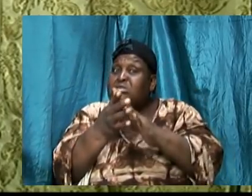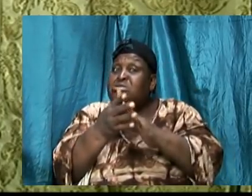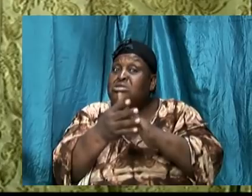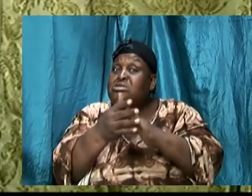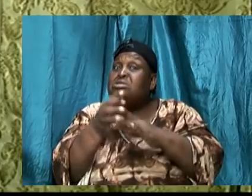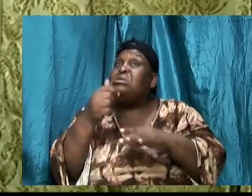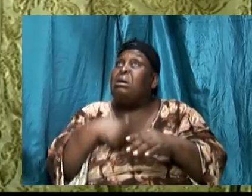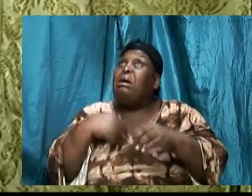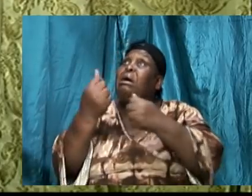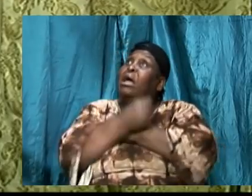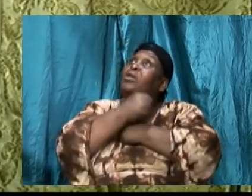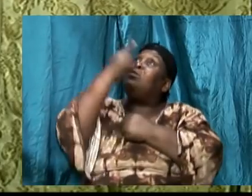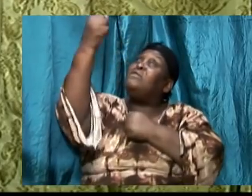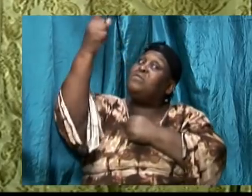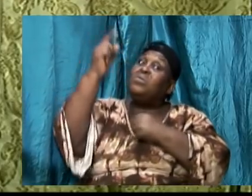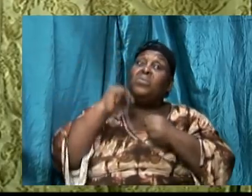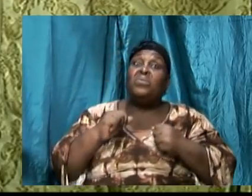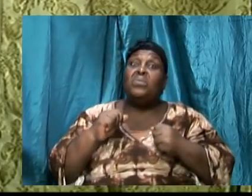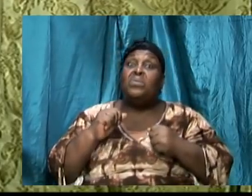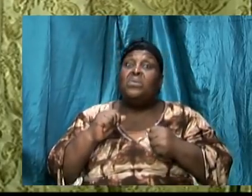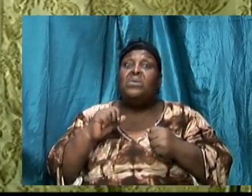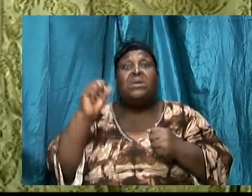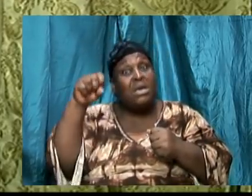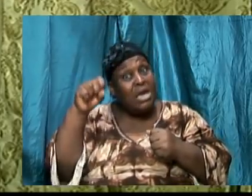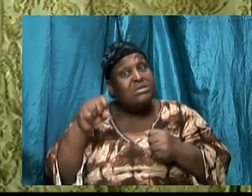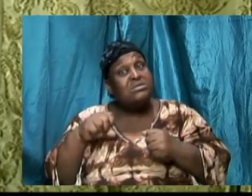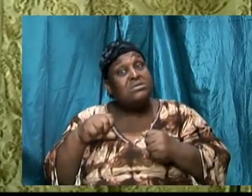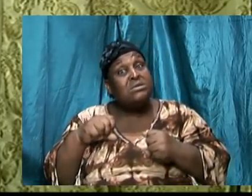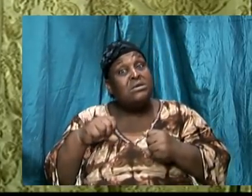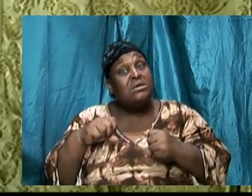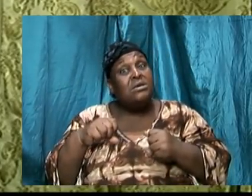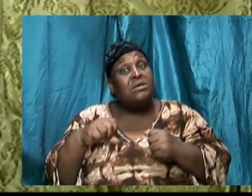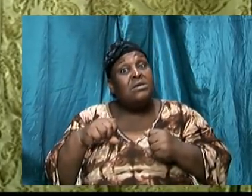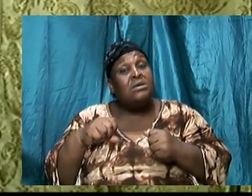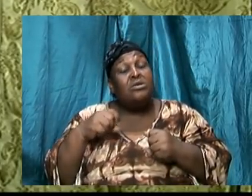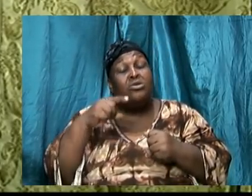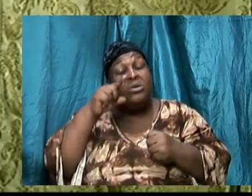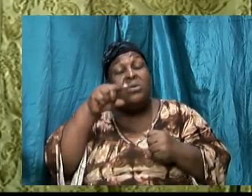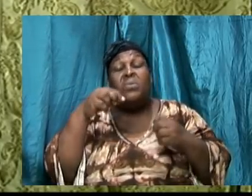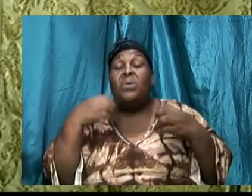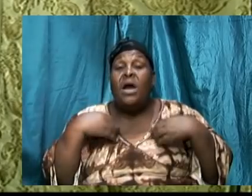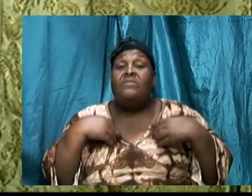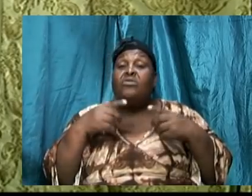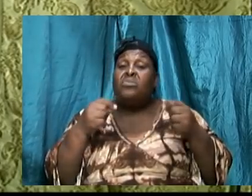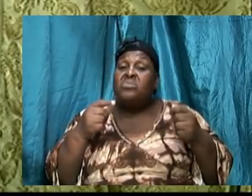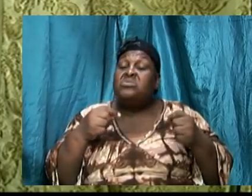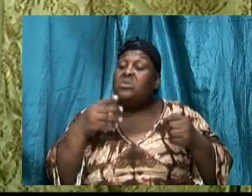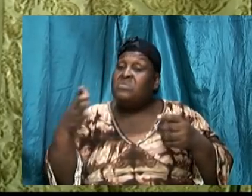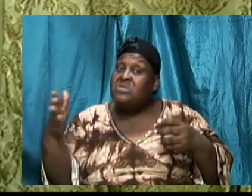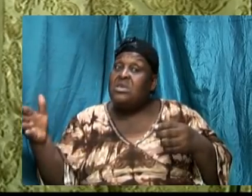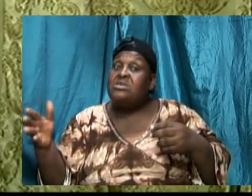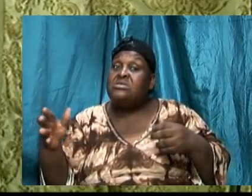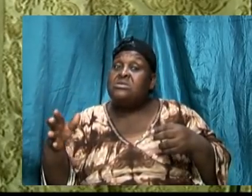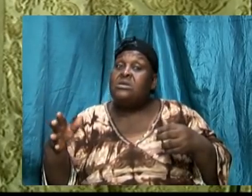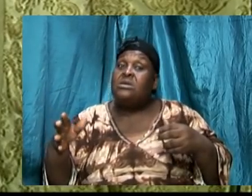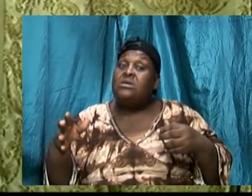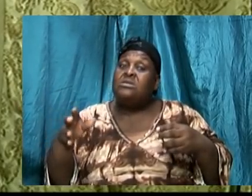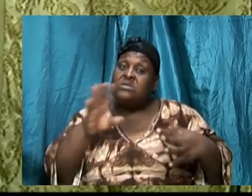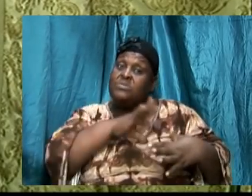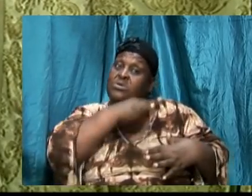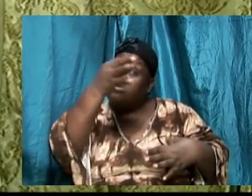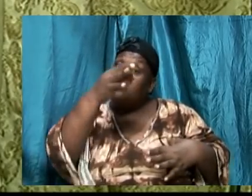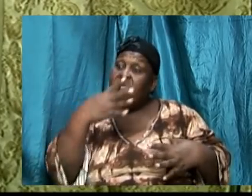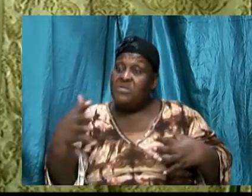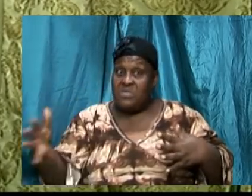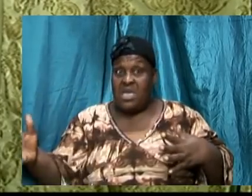that are spiritual things that will feed the spirit and since we are talking about walking in the word we are